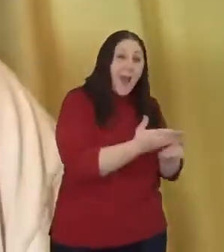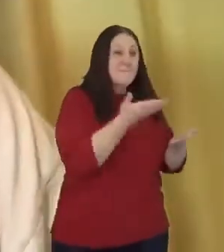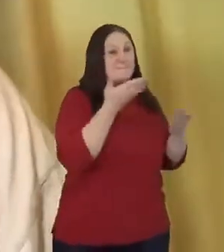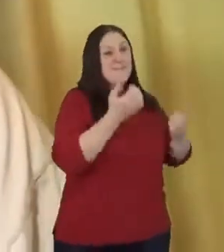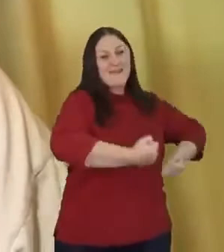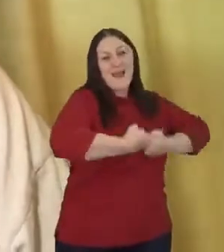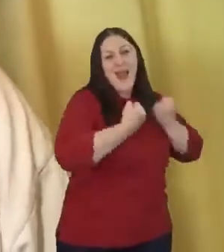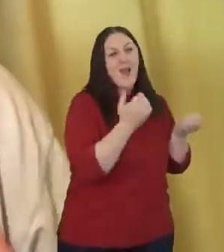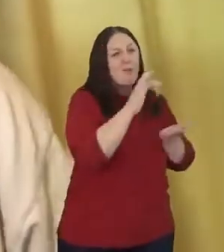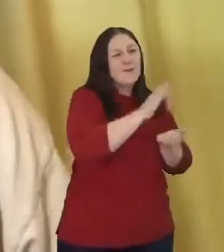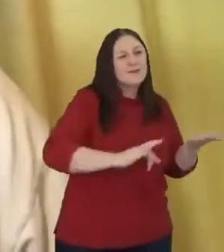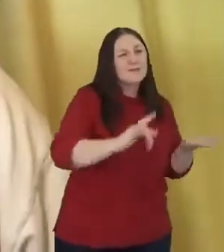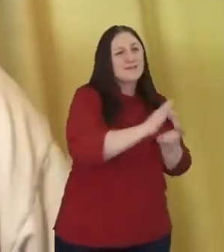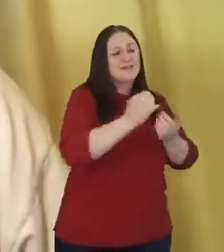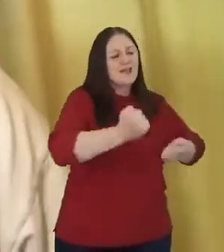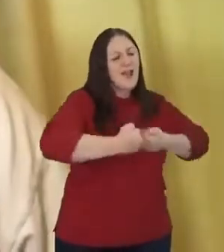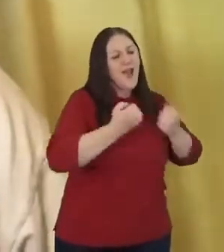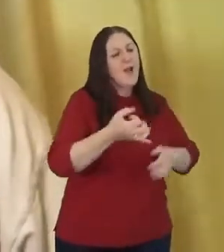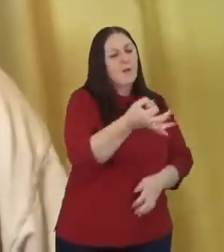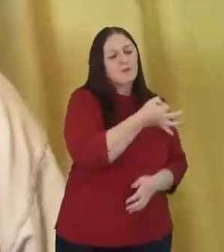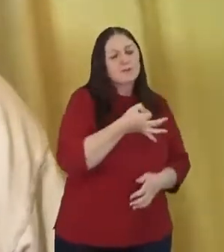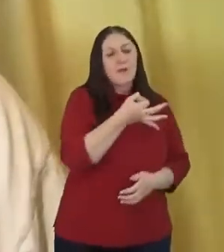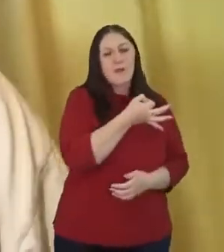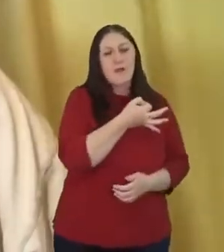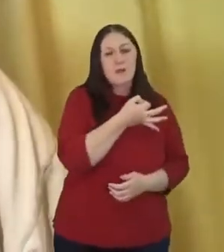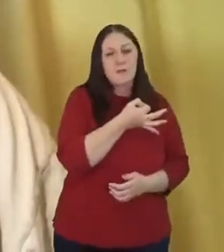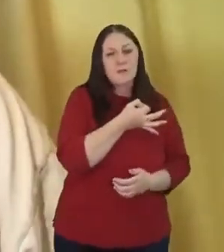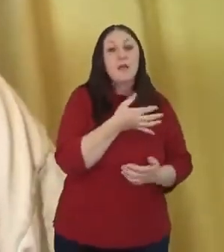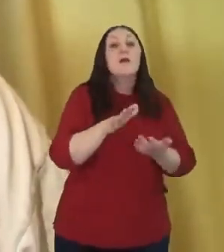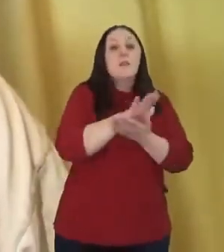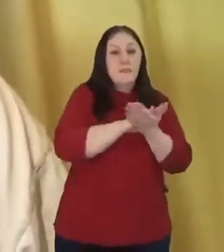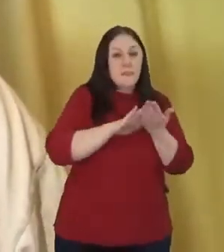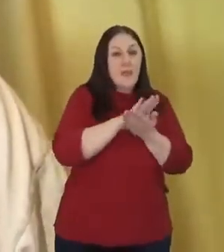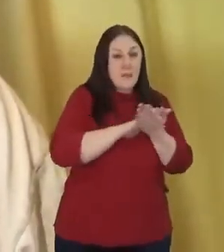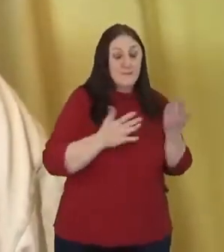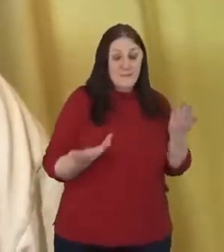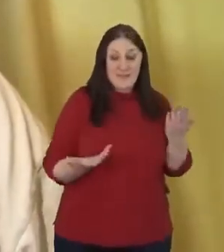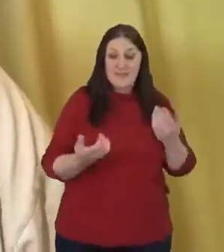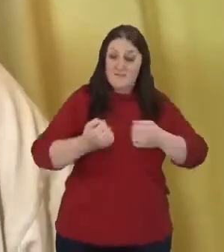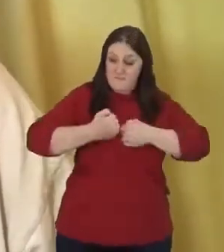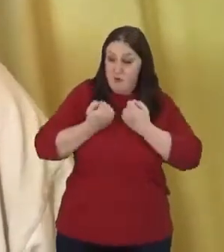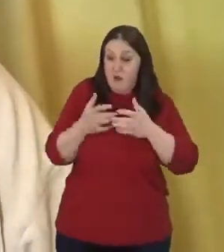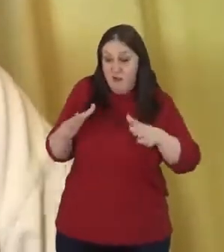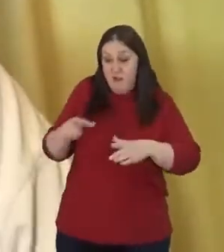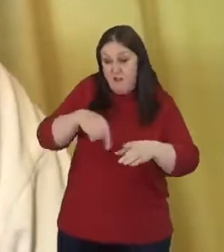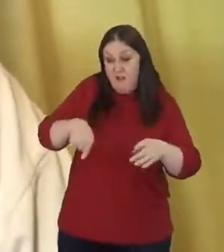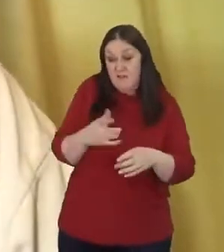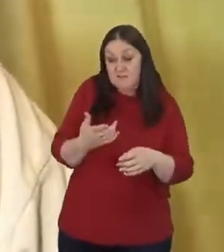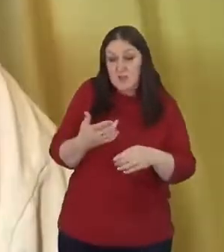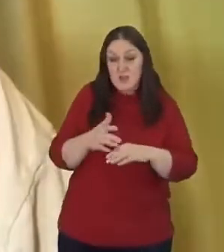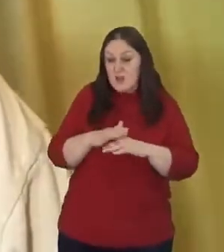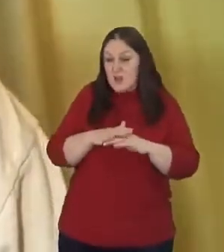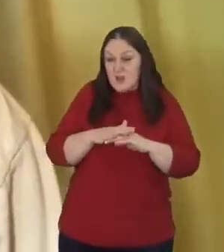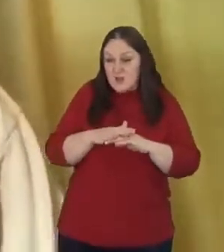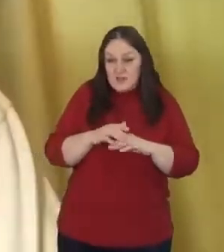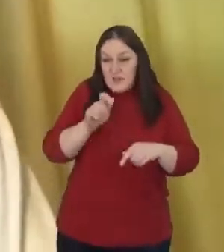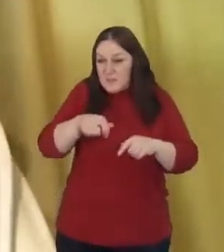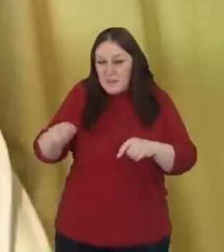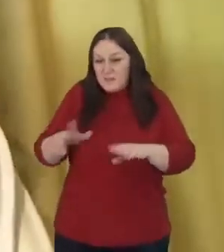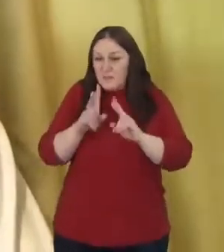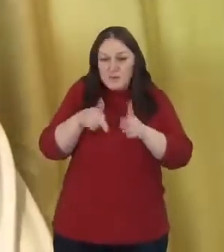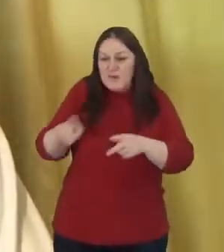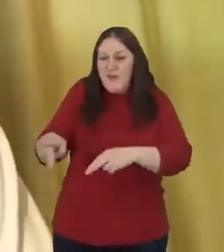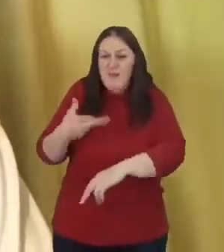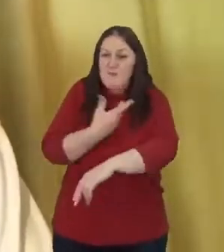town. And for us, that meant not losing a thousand lives to heroin, not losing a hundred lives